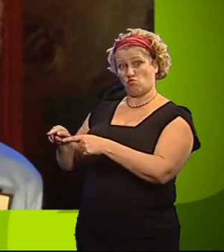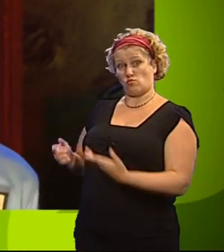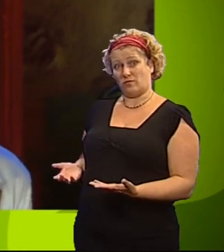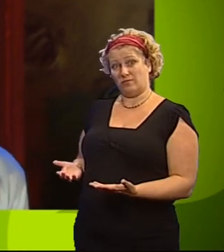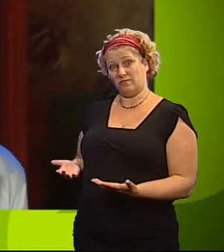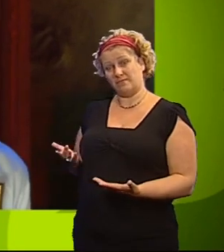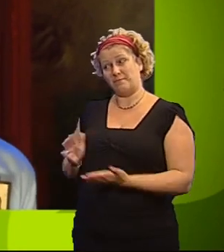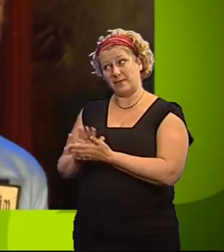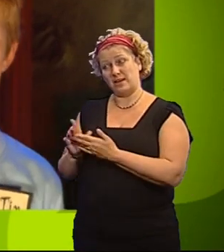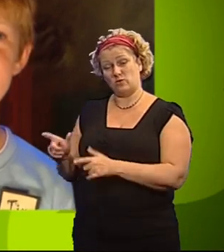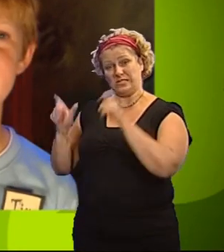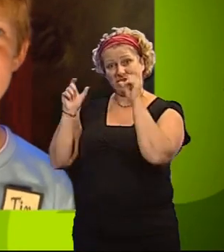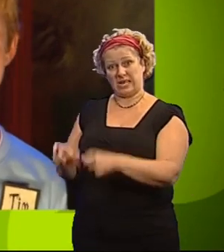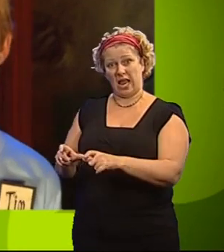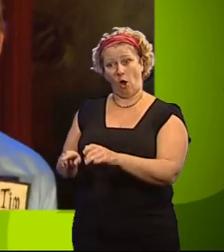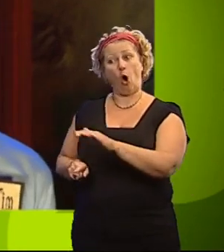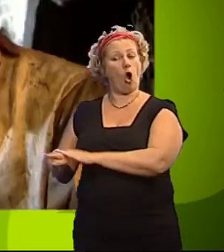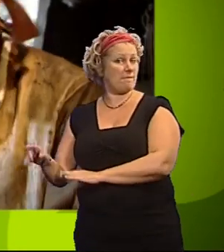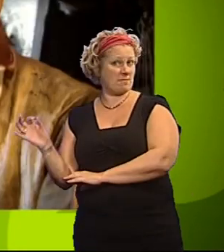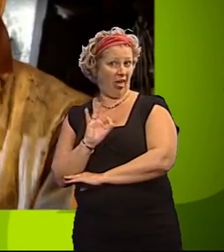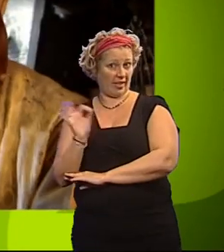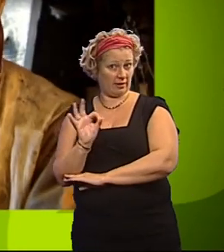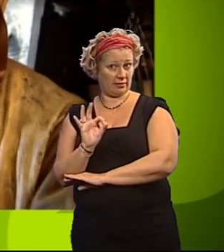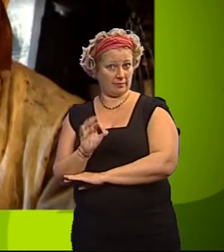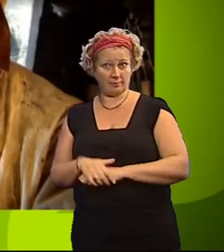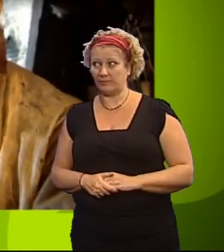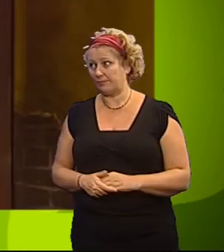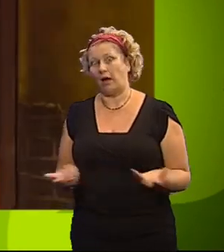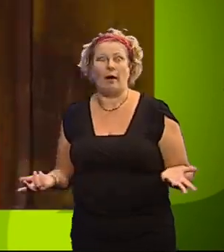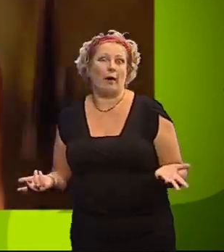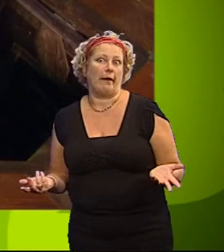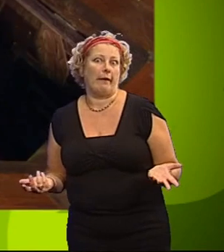Therefore, you will not be leaving this room. Crumble what?